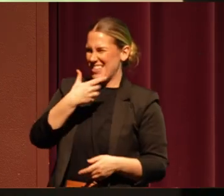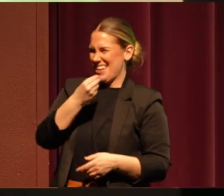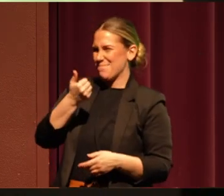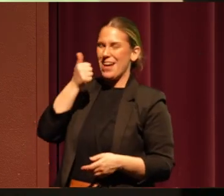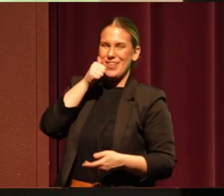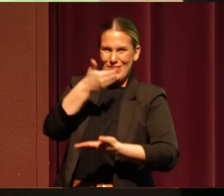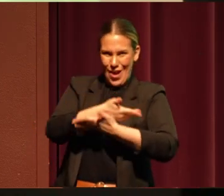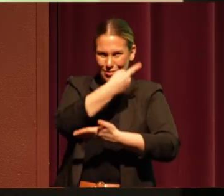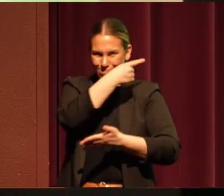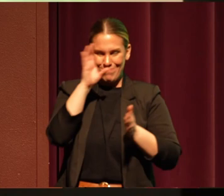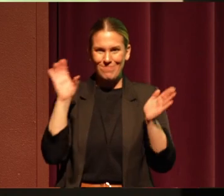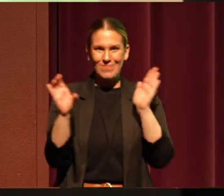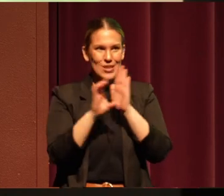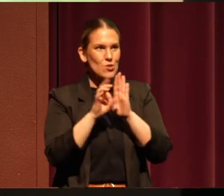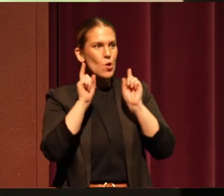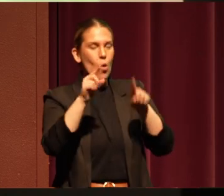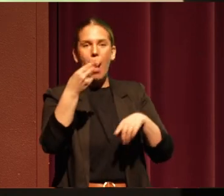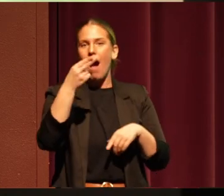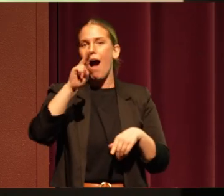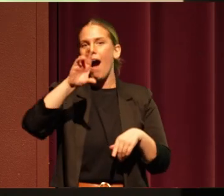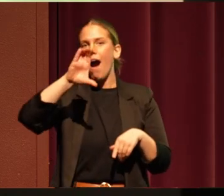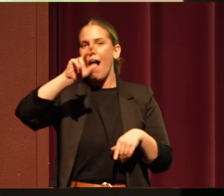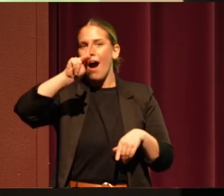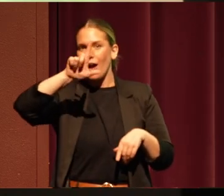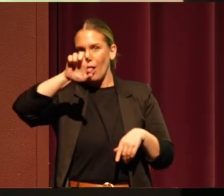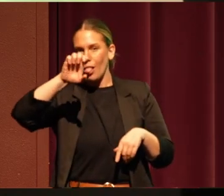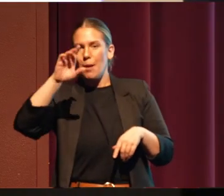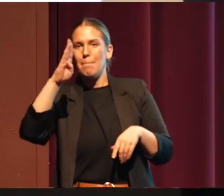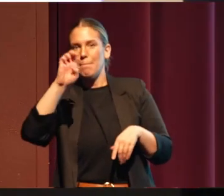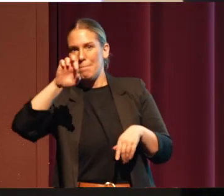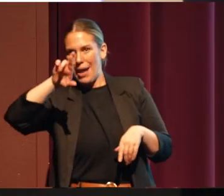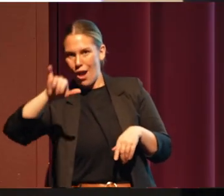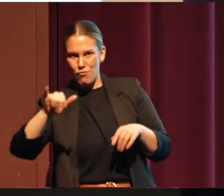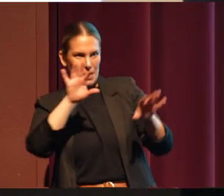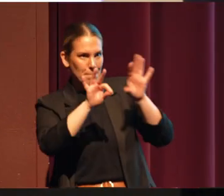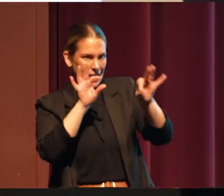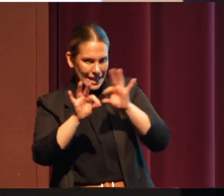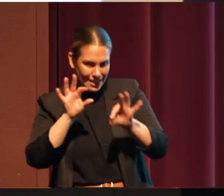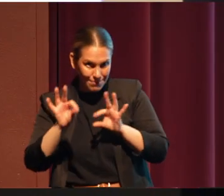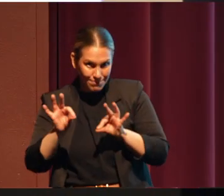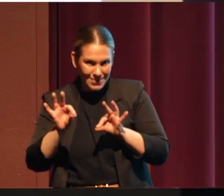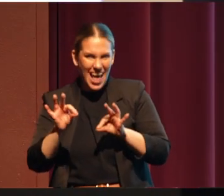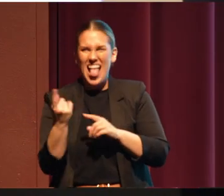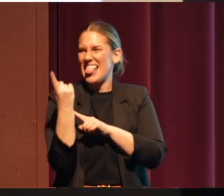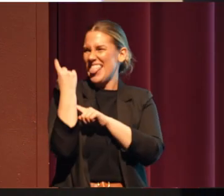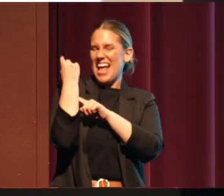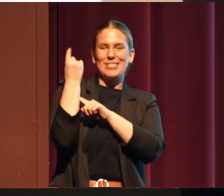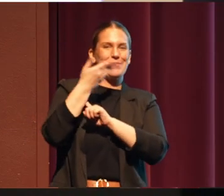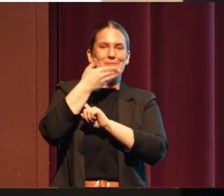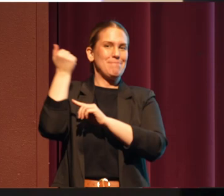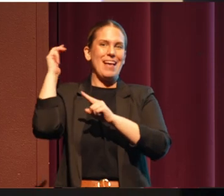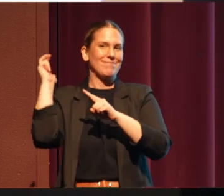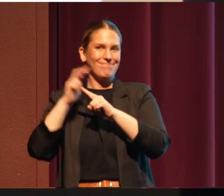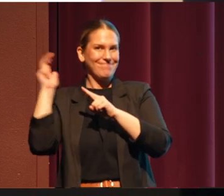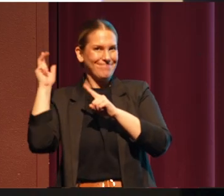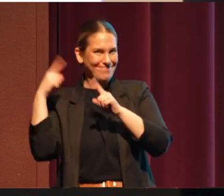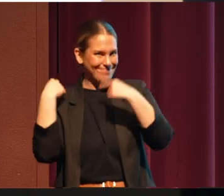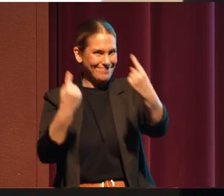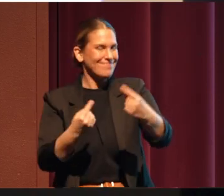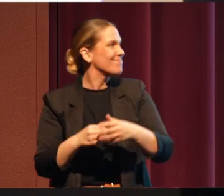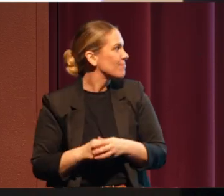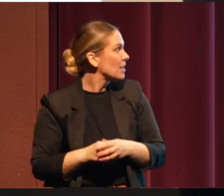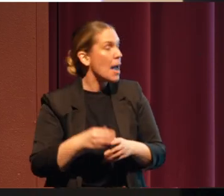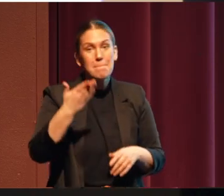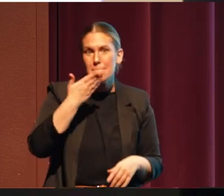last year. We've gone for a couple years. And every year it's an adventure. But this last year was the best one yet. And it was the